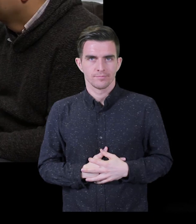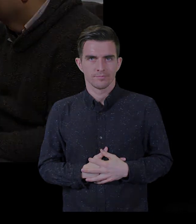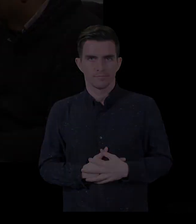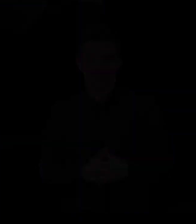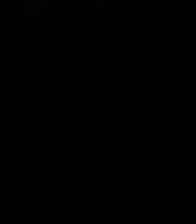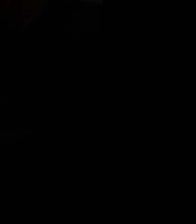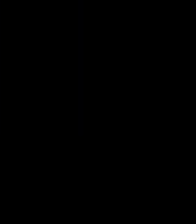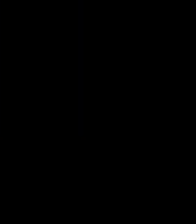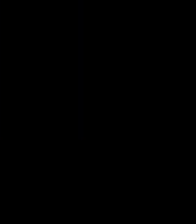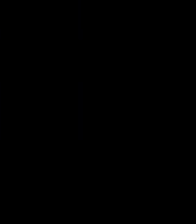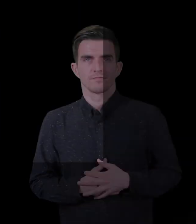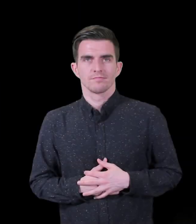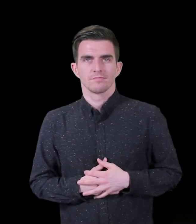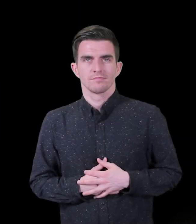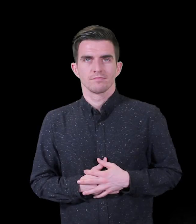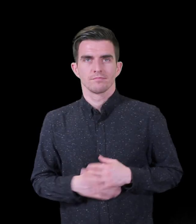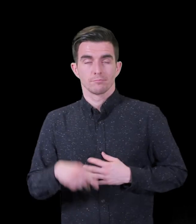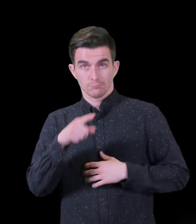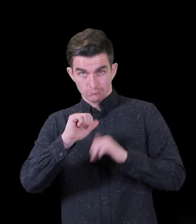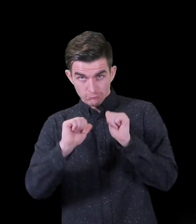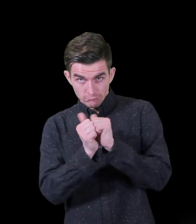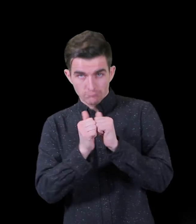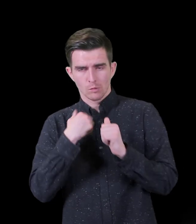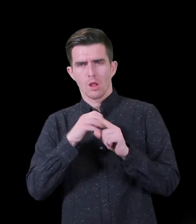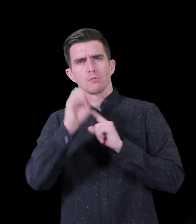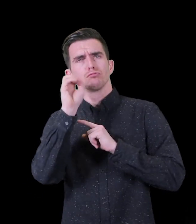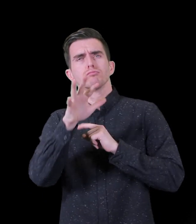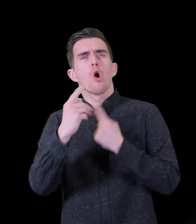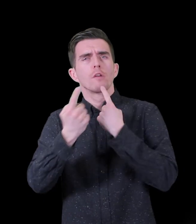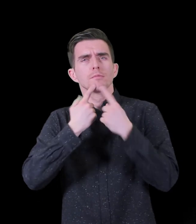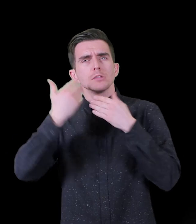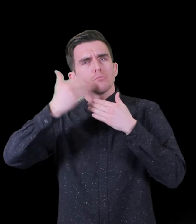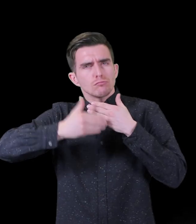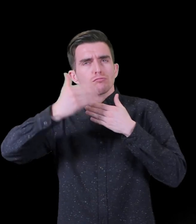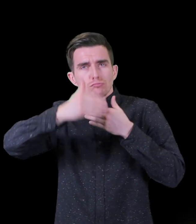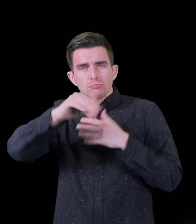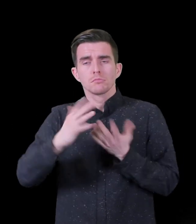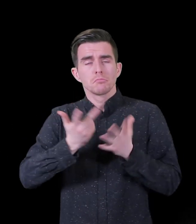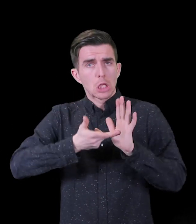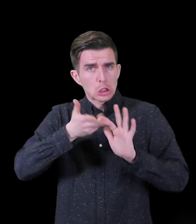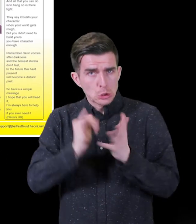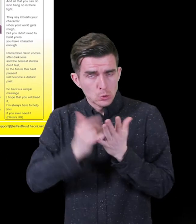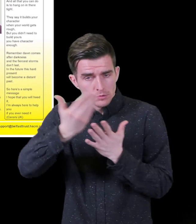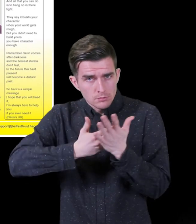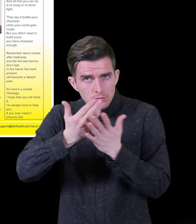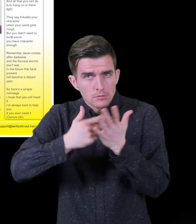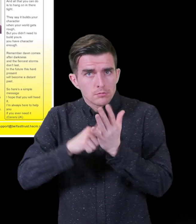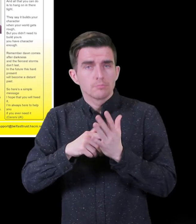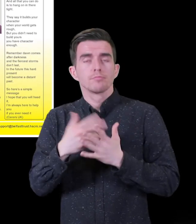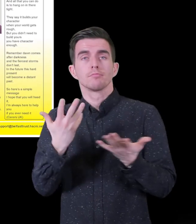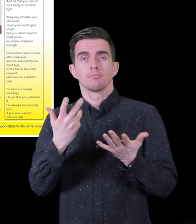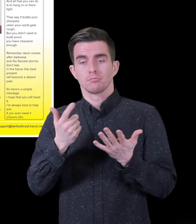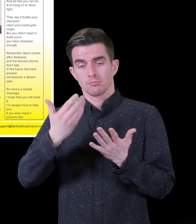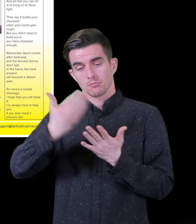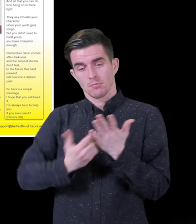future. If you agree, we will send you information from time to time, which may include newsletters and articles of interest to